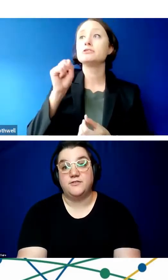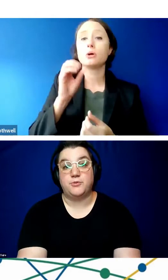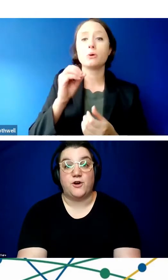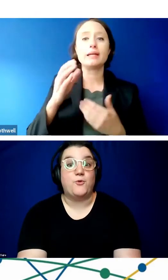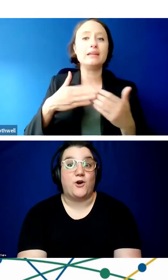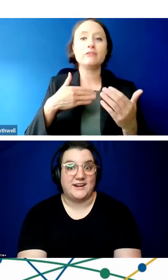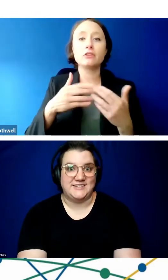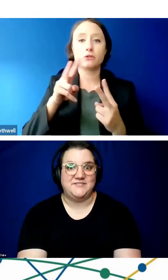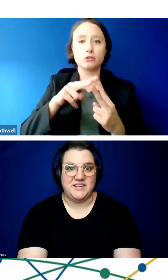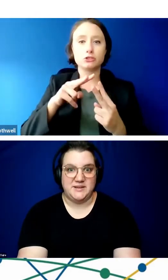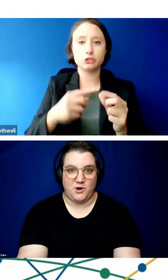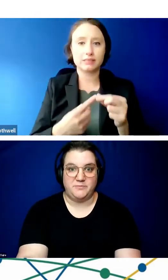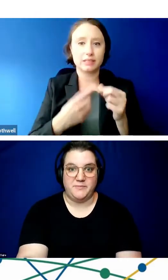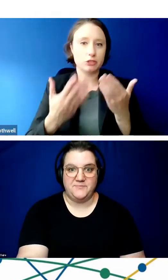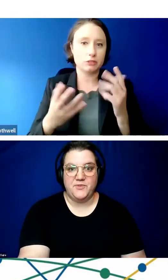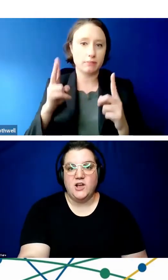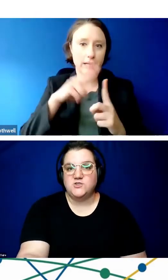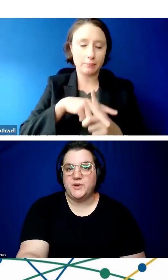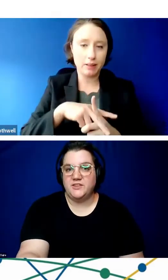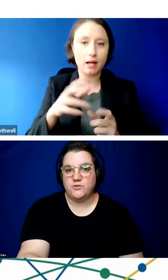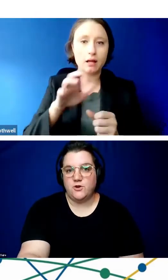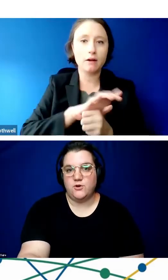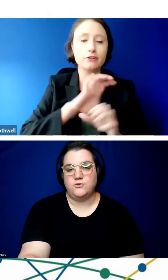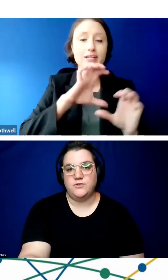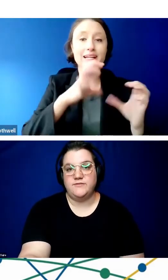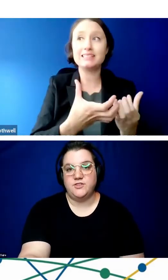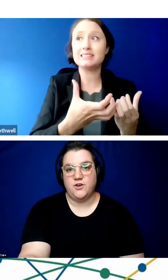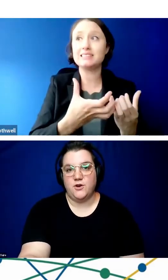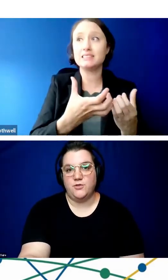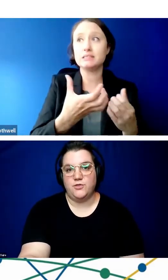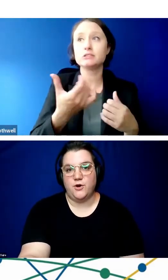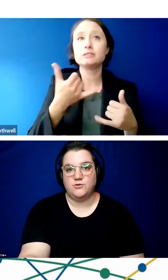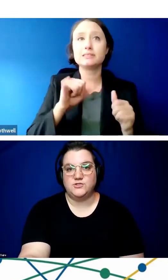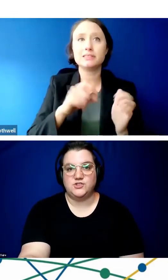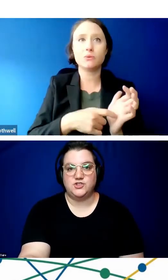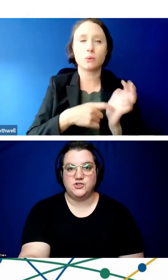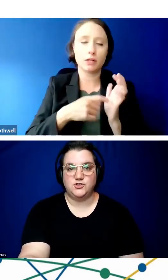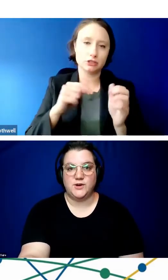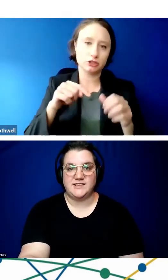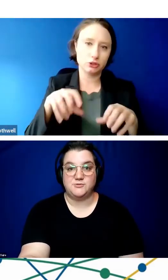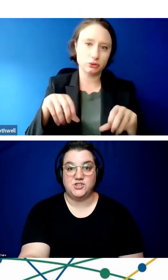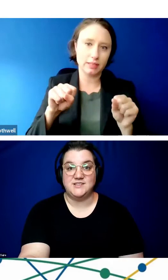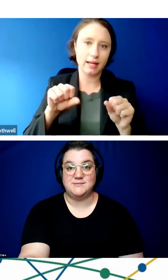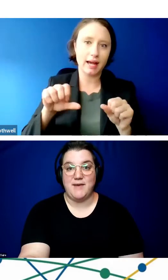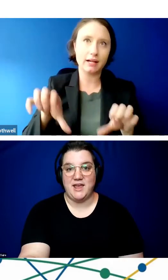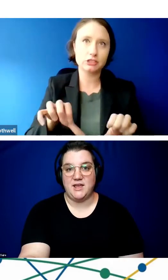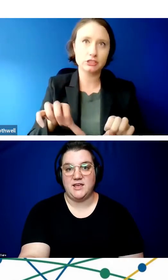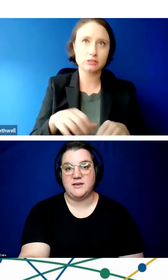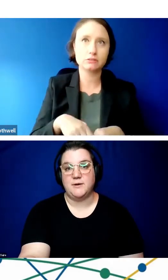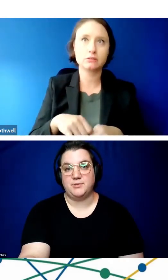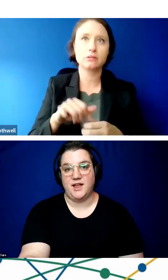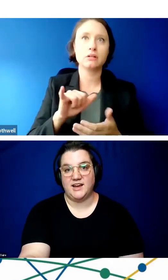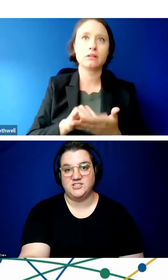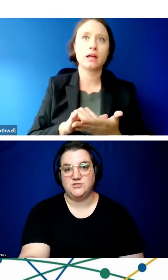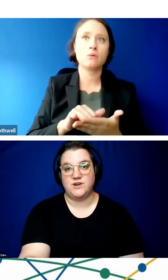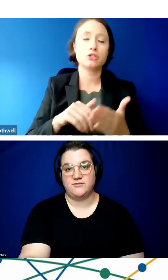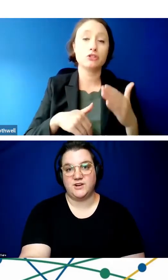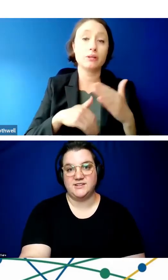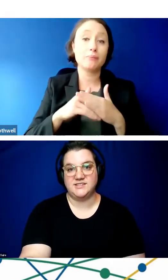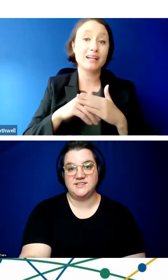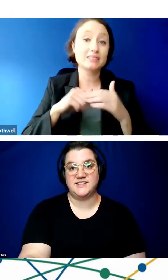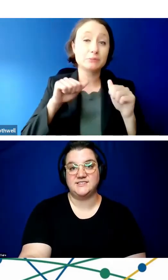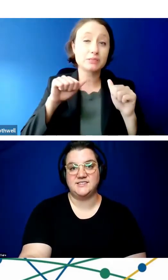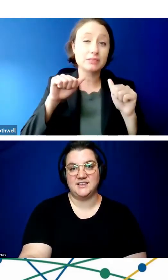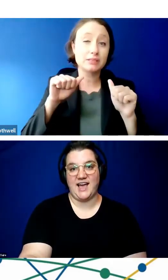Of the program or activity, pardon me. So either though, even though those two exceptions may apply to